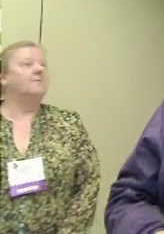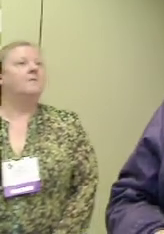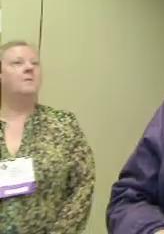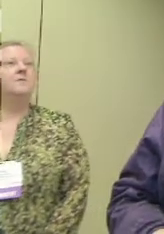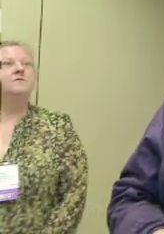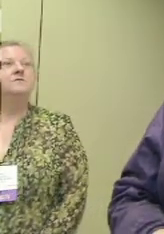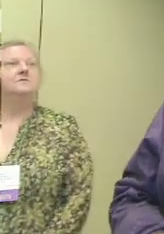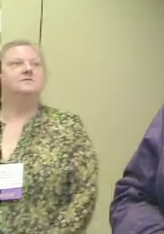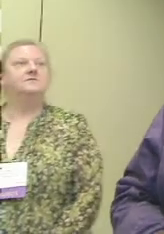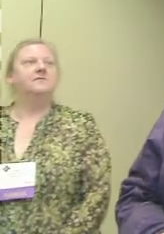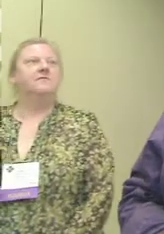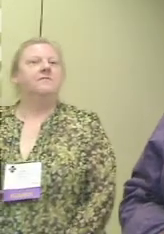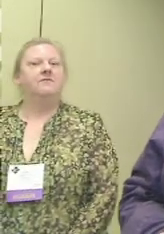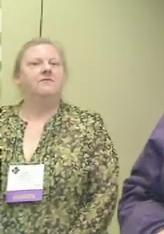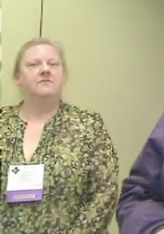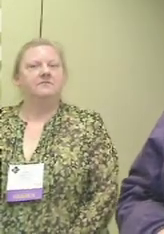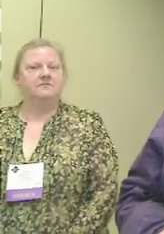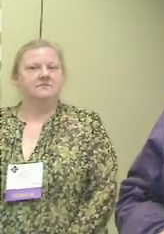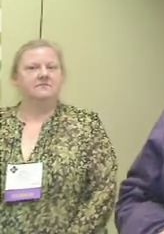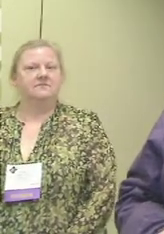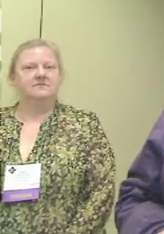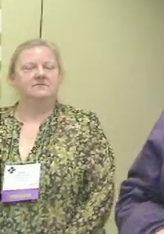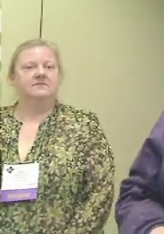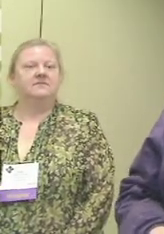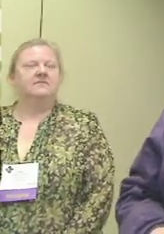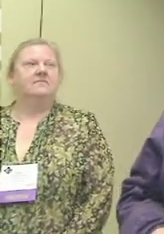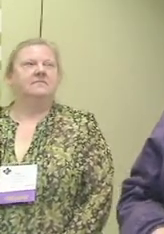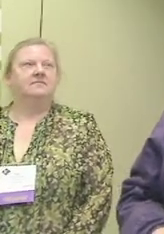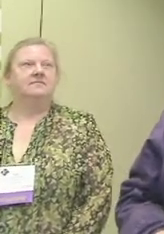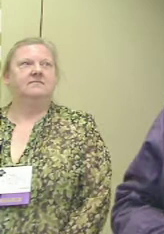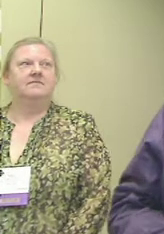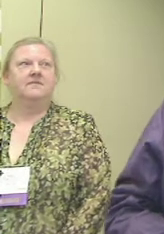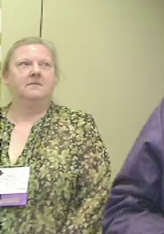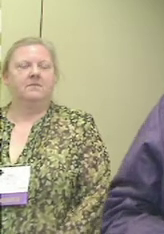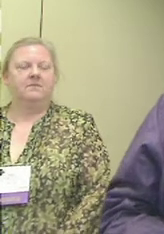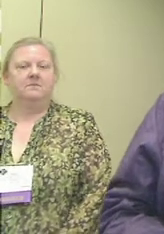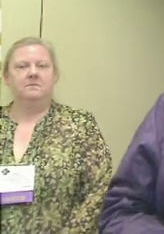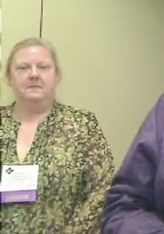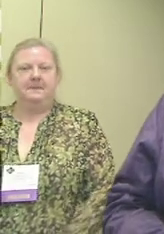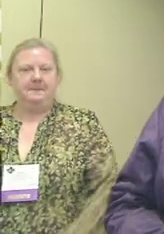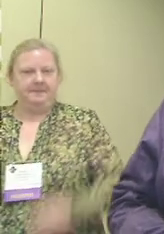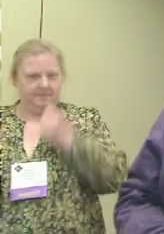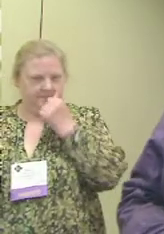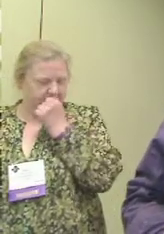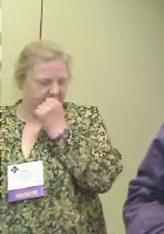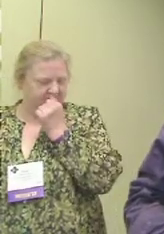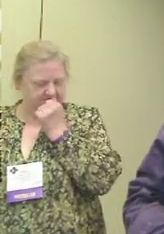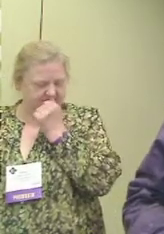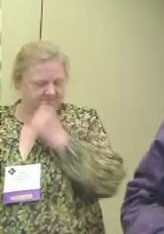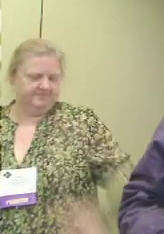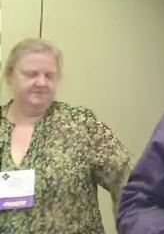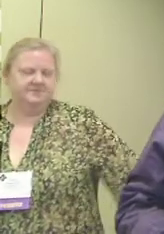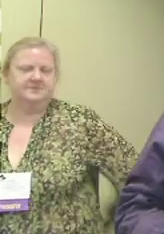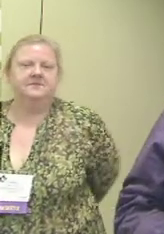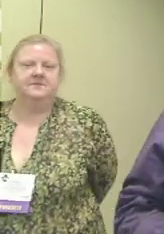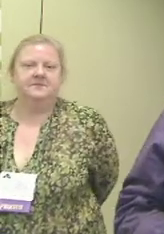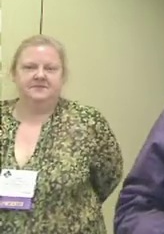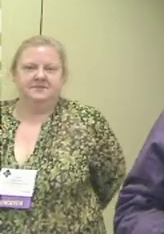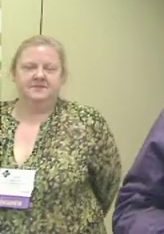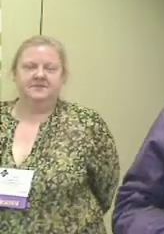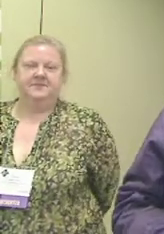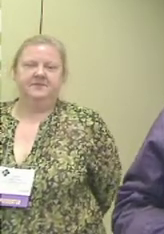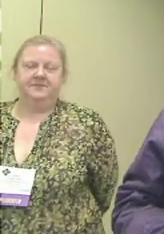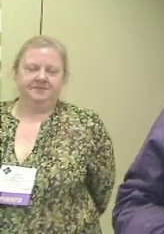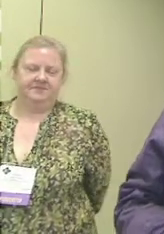about a new vision for how we approach accessibility. Instead of looking at the problems that people have and the types of problems that they